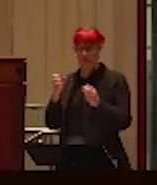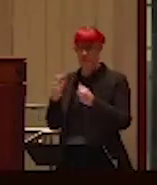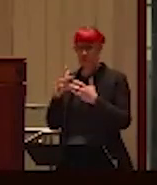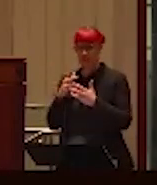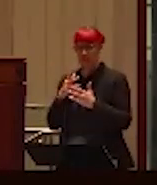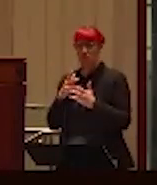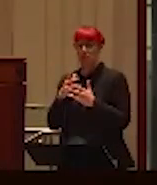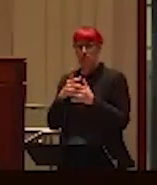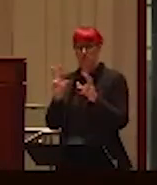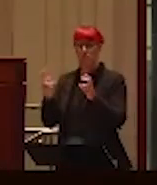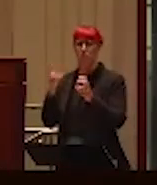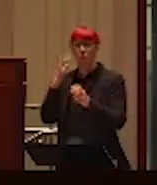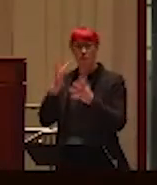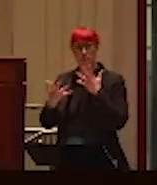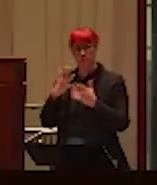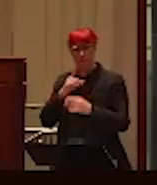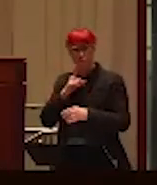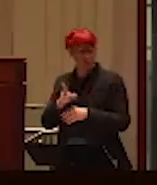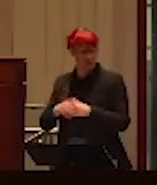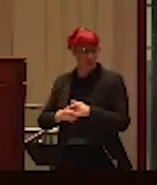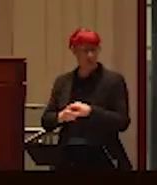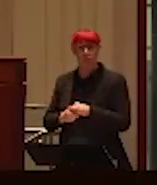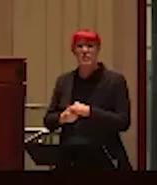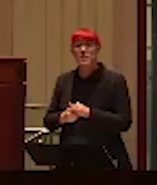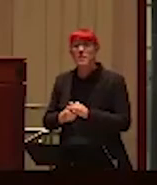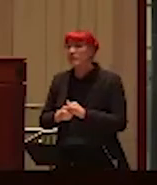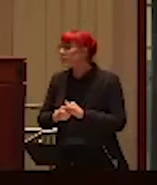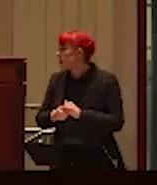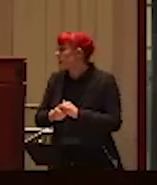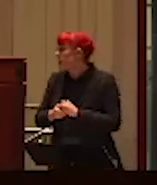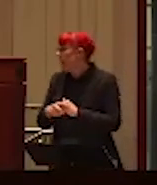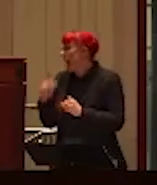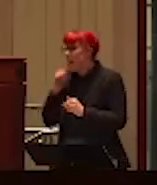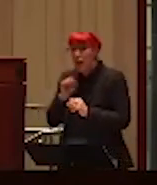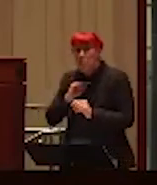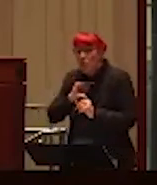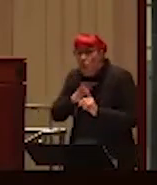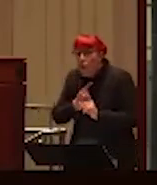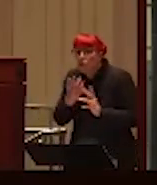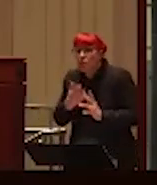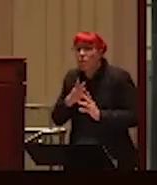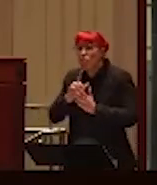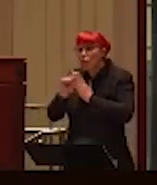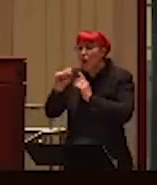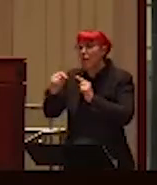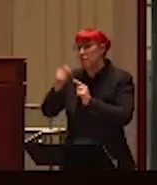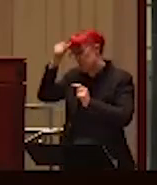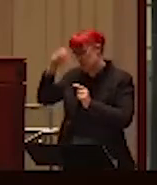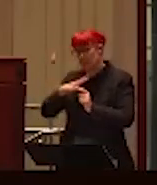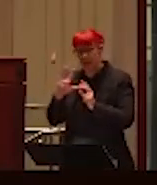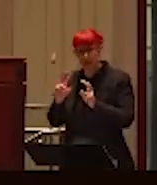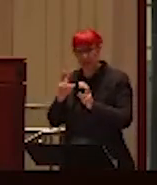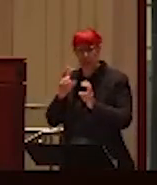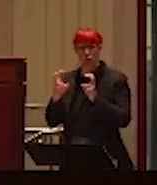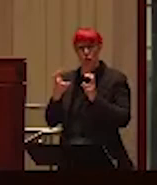And why it's scary is it's because I think I'm the only one who writes about men's issues in Canada in journalism. And,